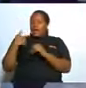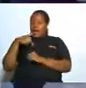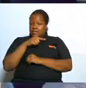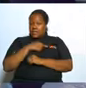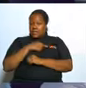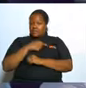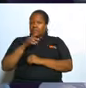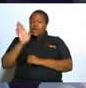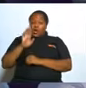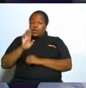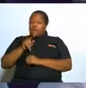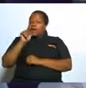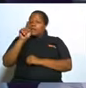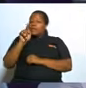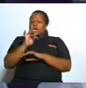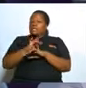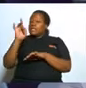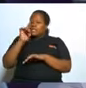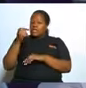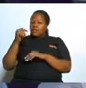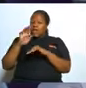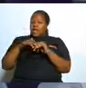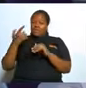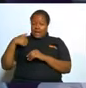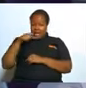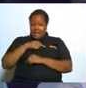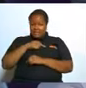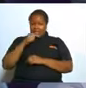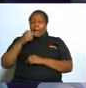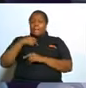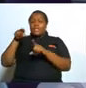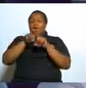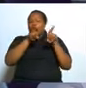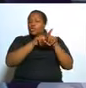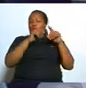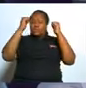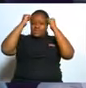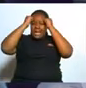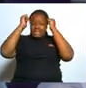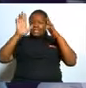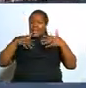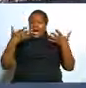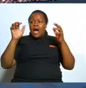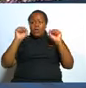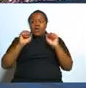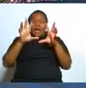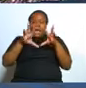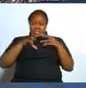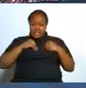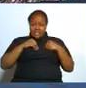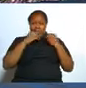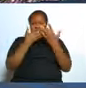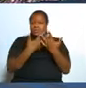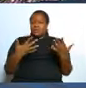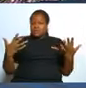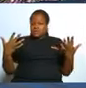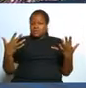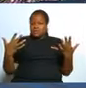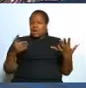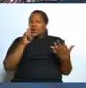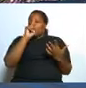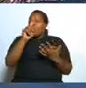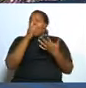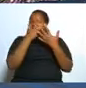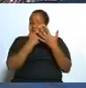they are more sensitive than us i was even studying the way they can perceive things and and how sensitive they are one of the things